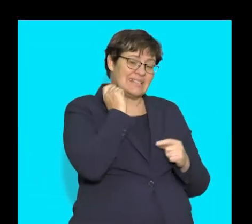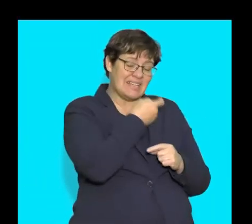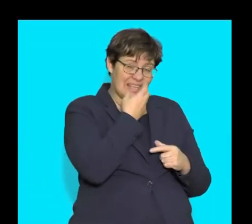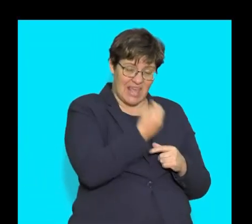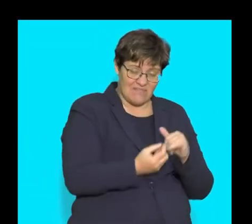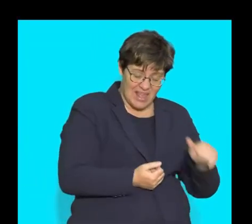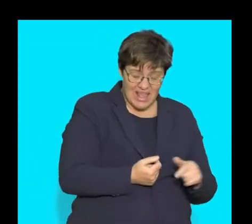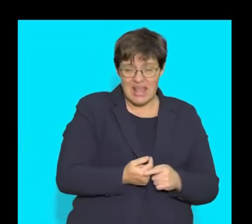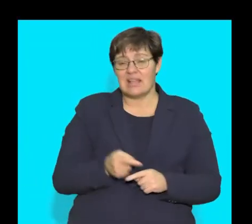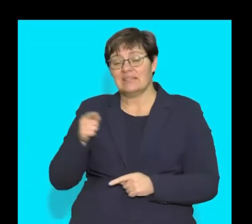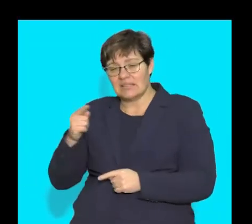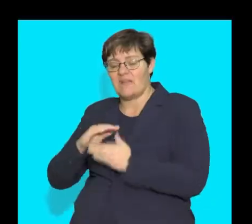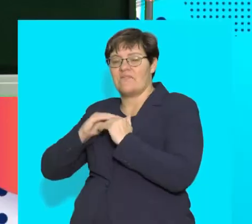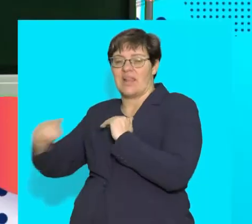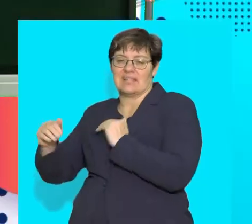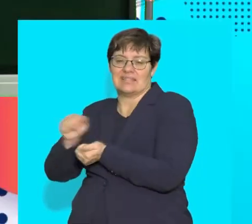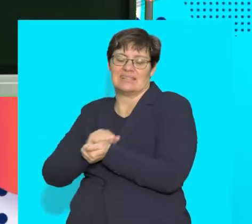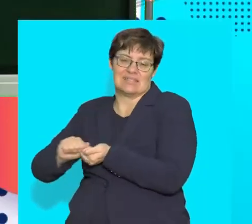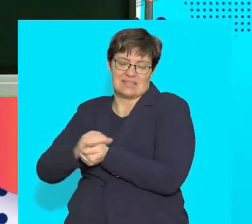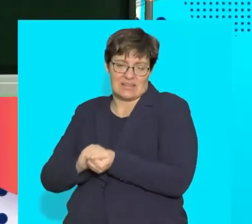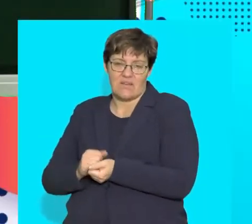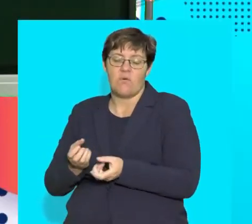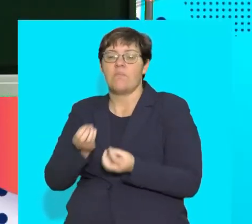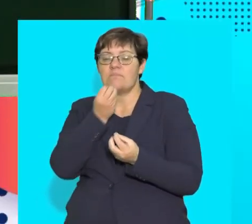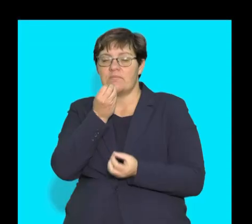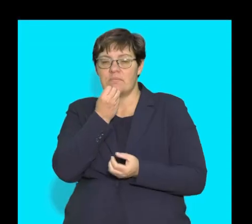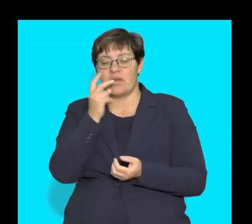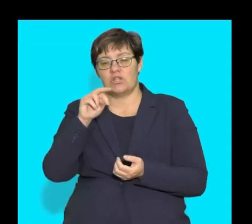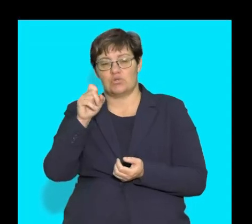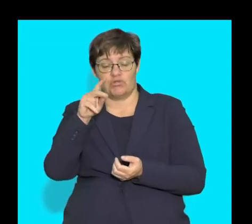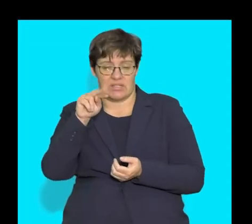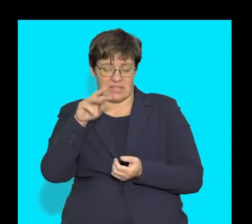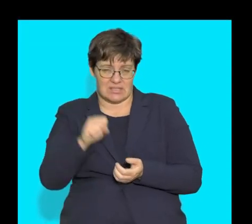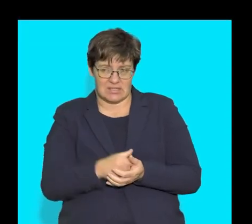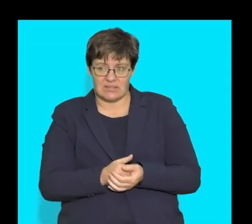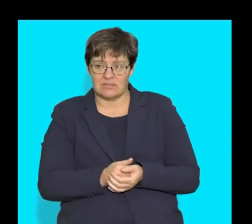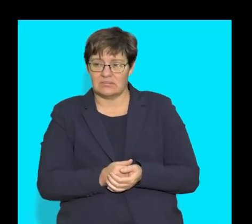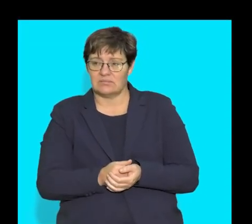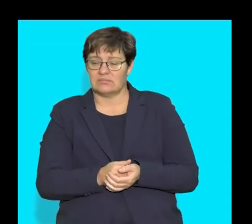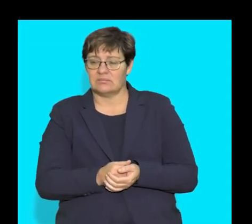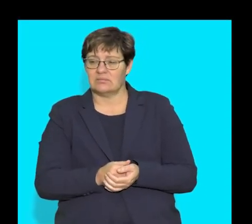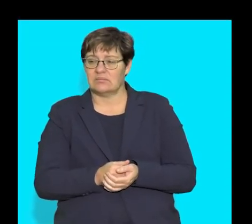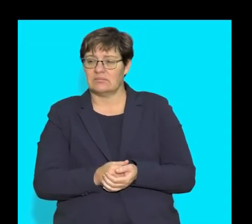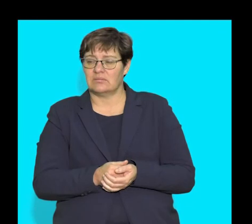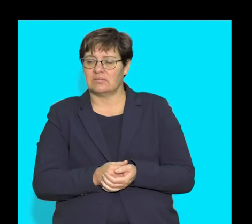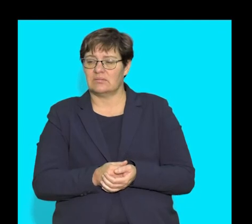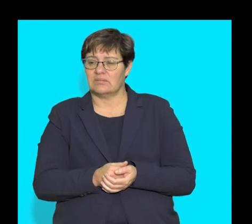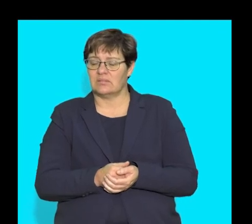teeth for crushing bones and the flattened teeth for grinding plant material.